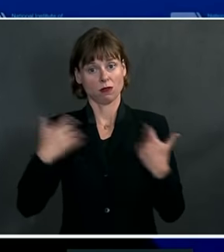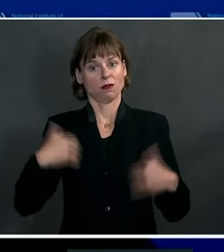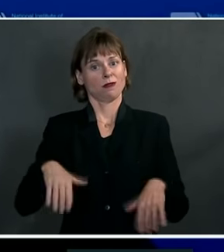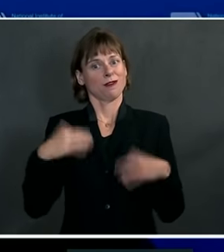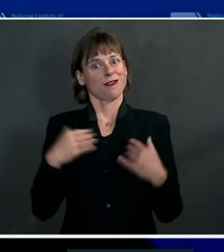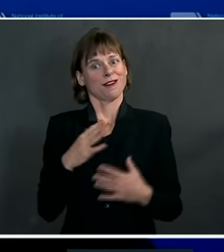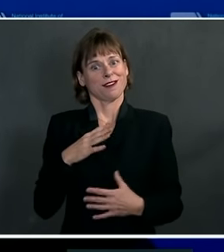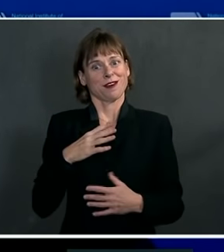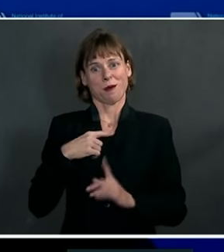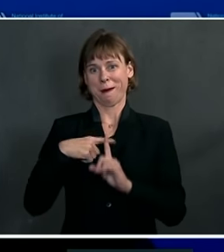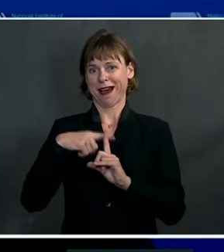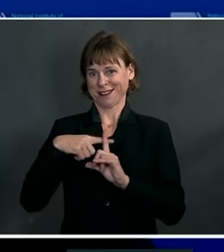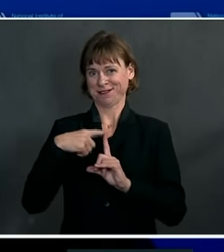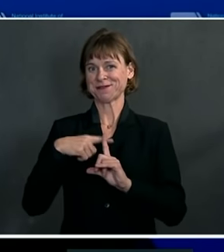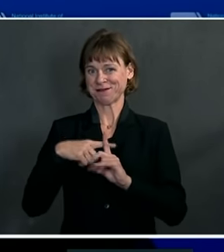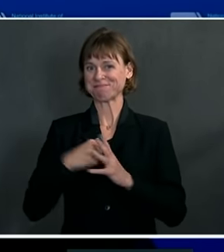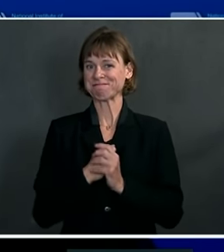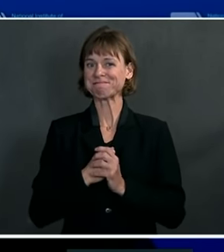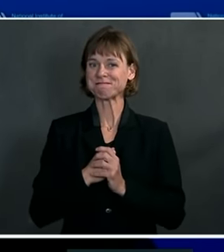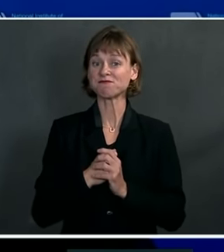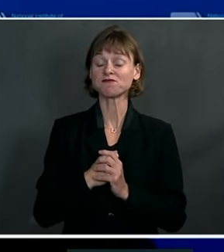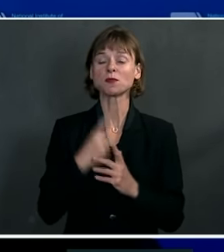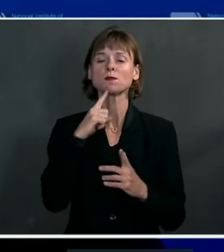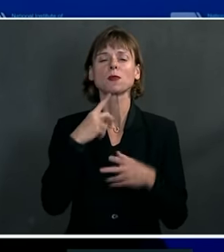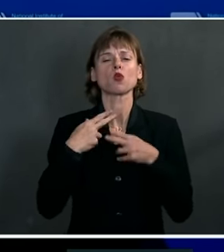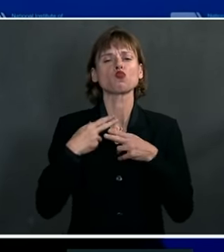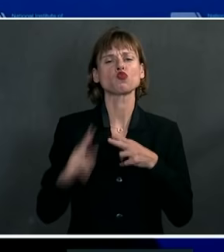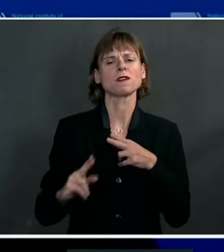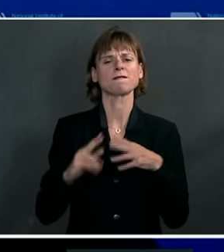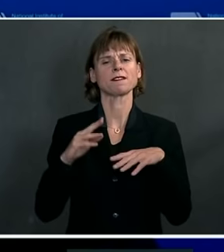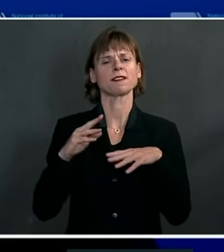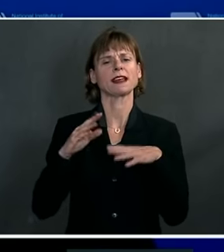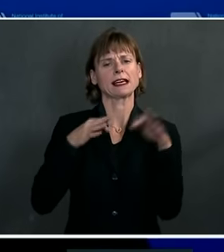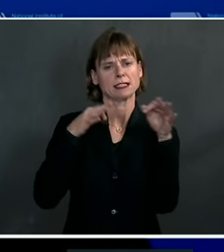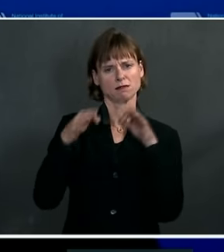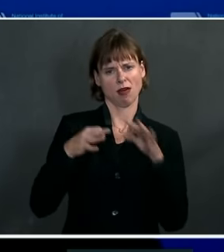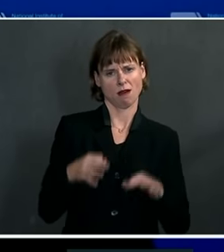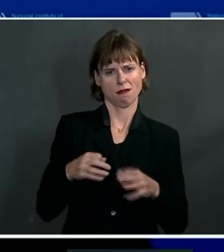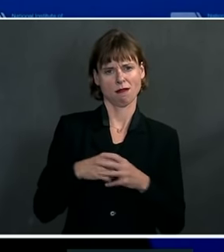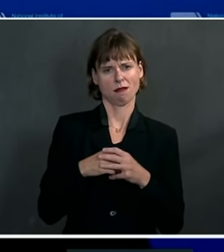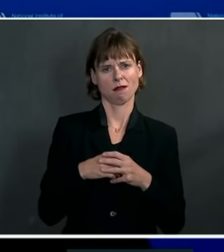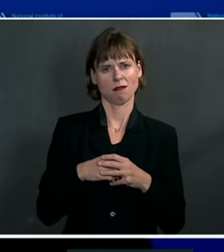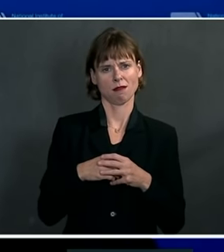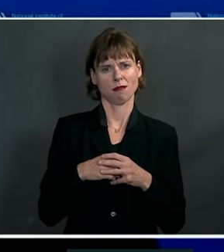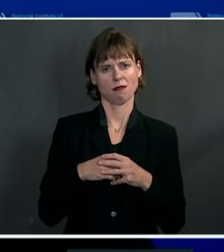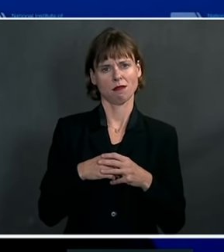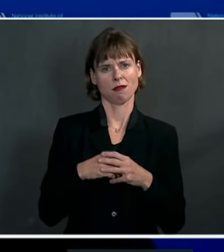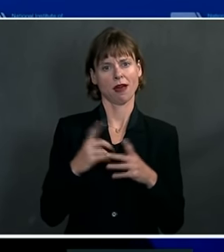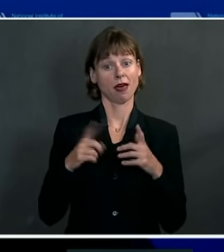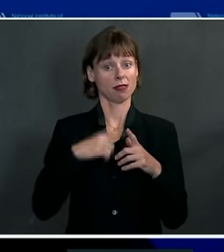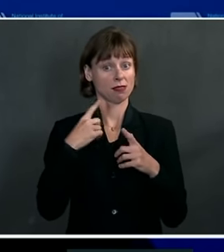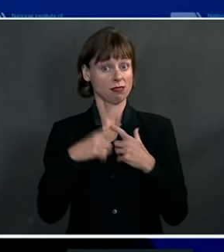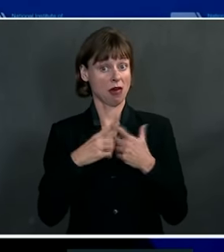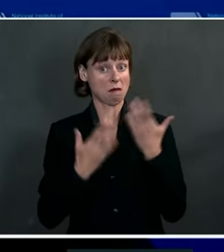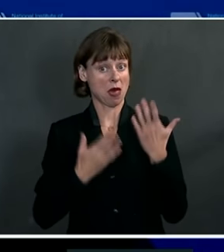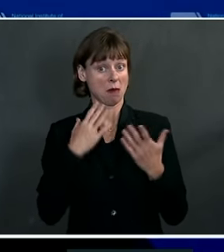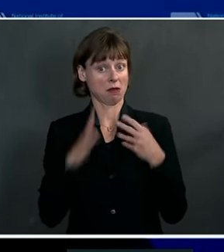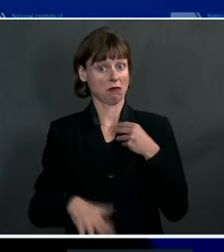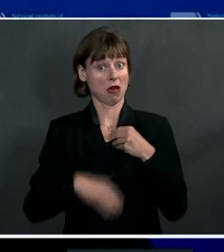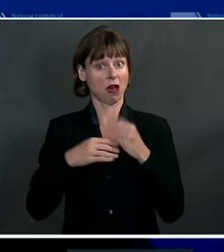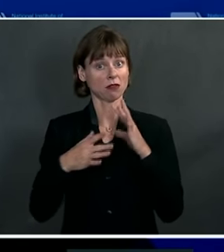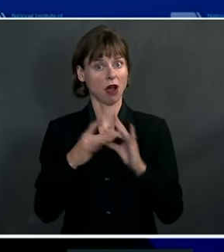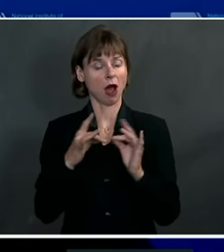encouraging. Let me just very briefly outline for them, for you, and then maybe make a couple of comments